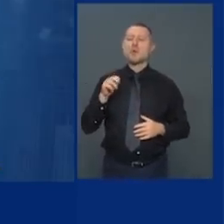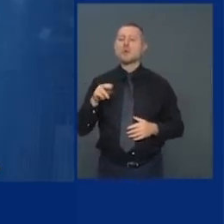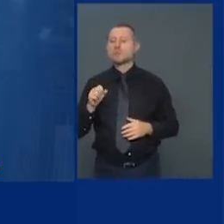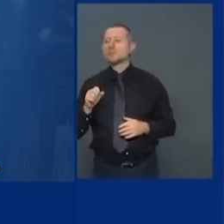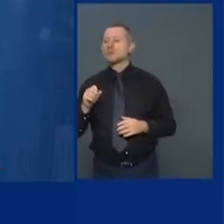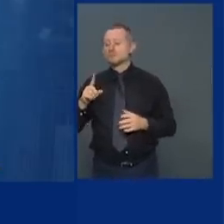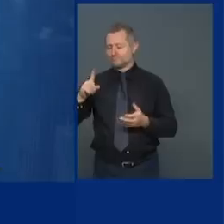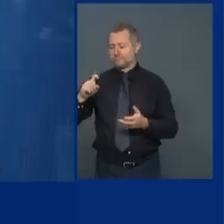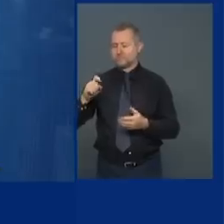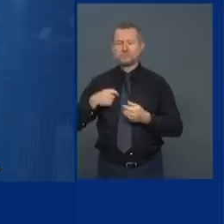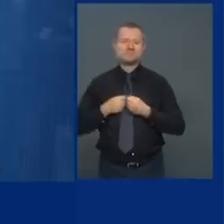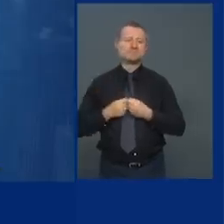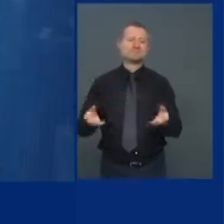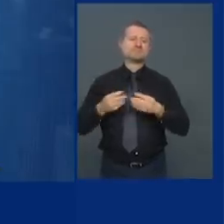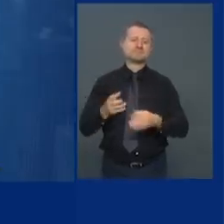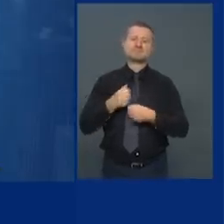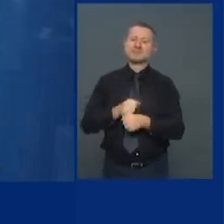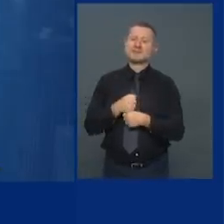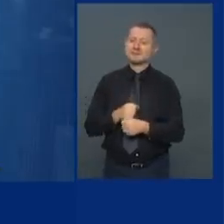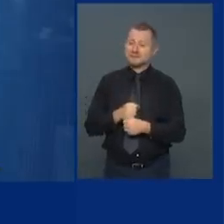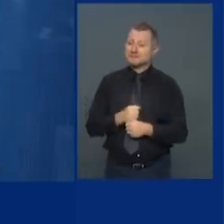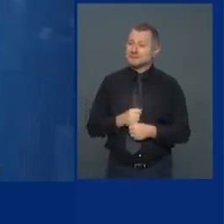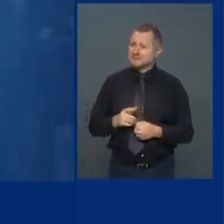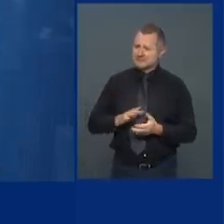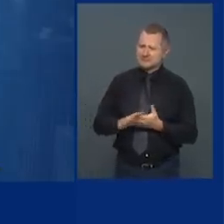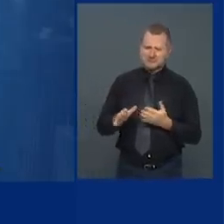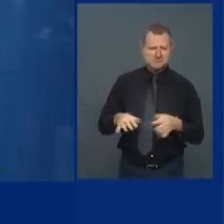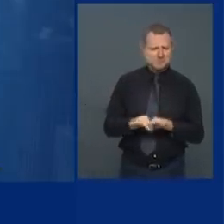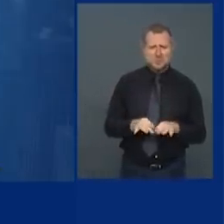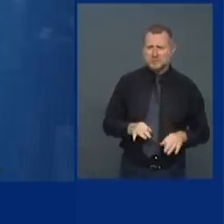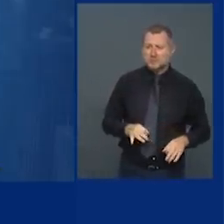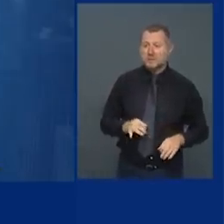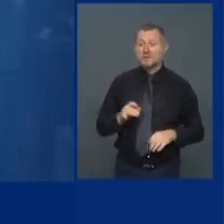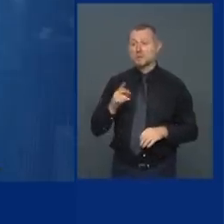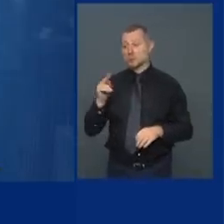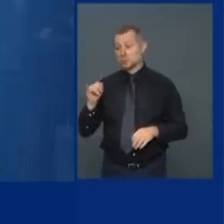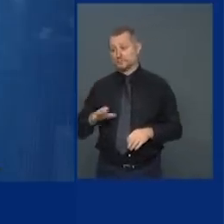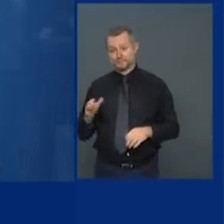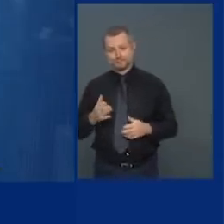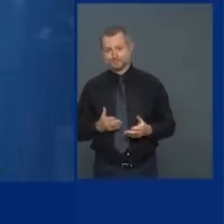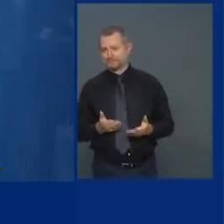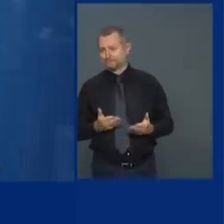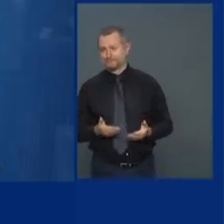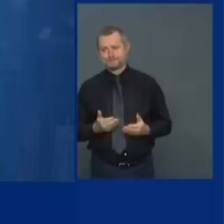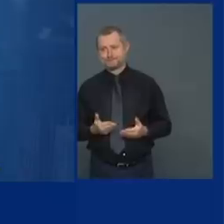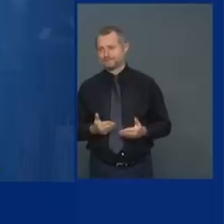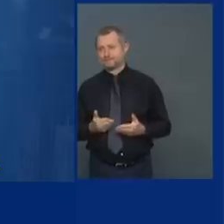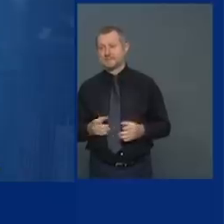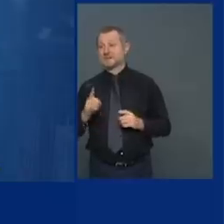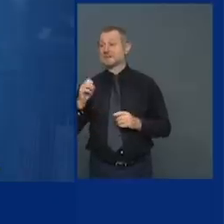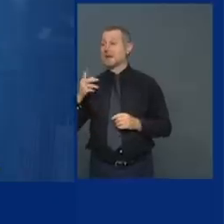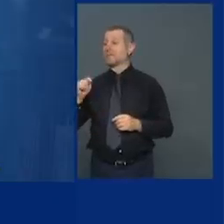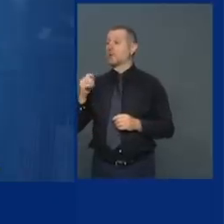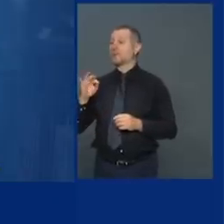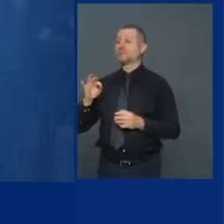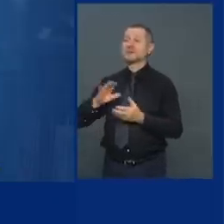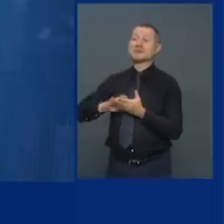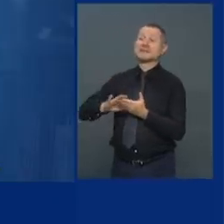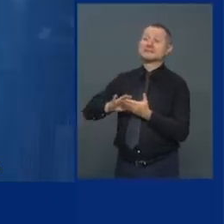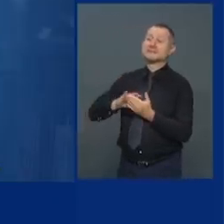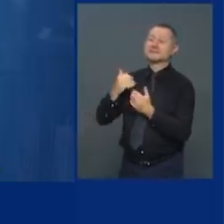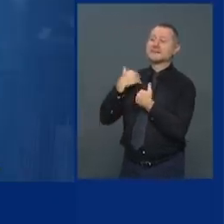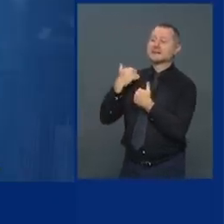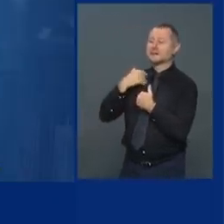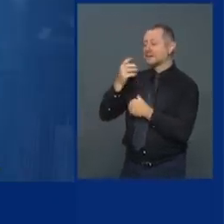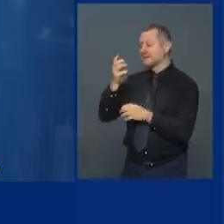so if the New York City Department of Sanitation and resources can't do it